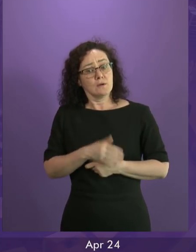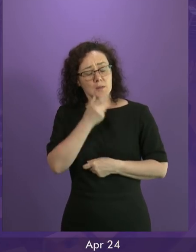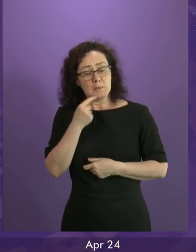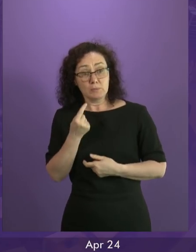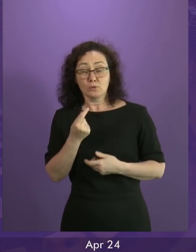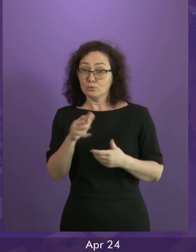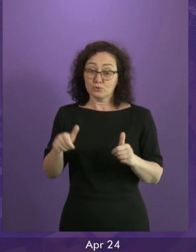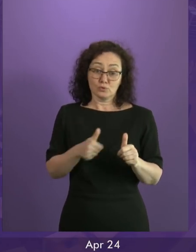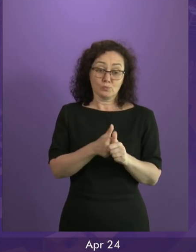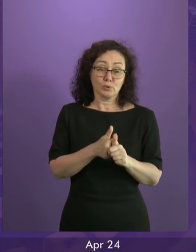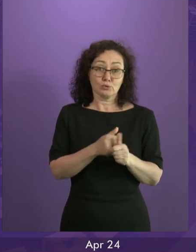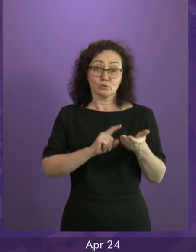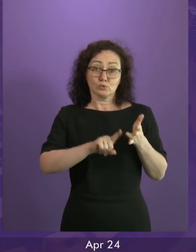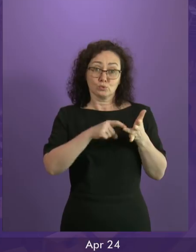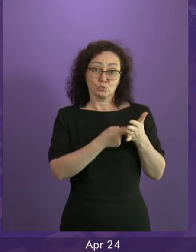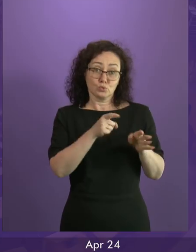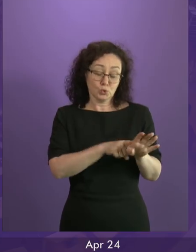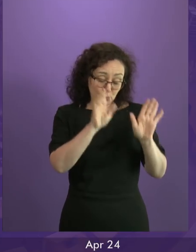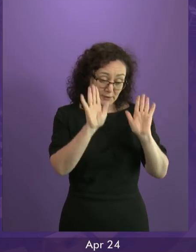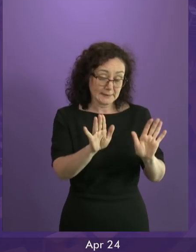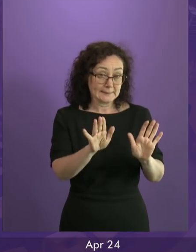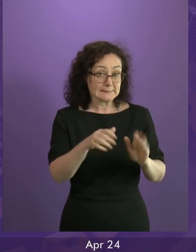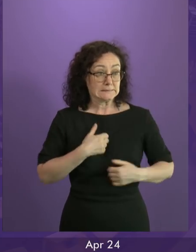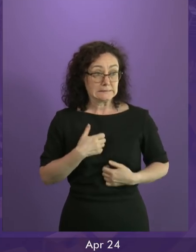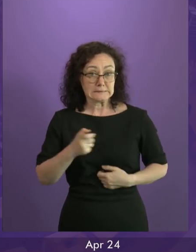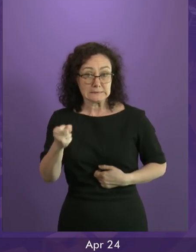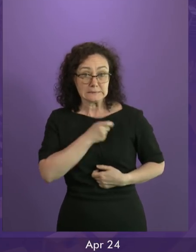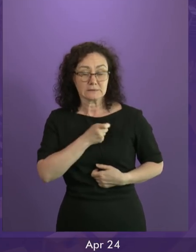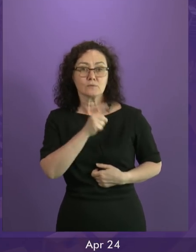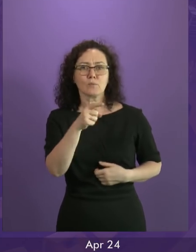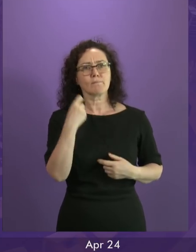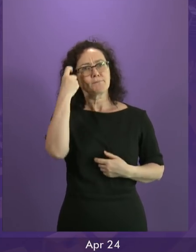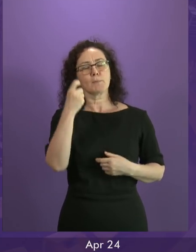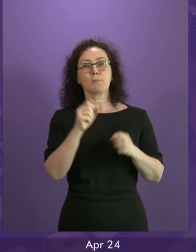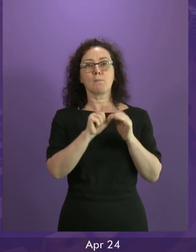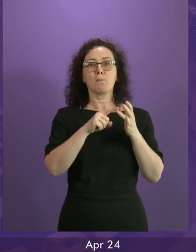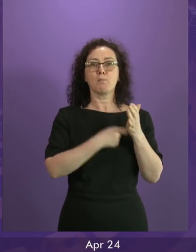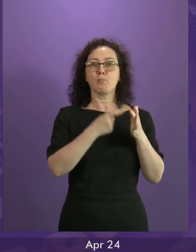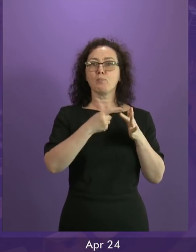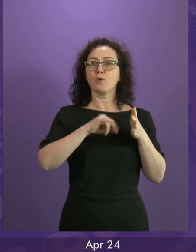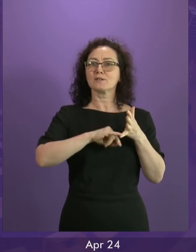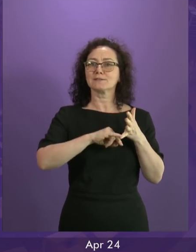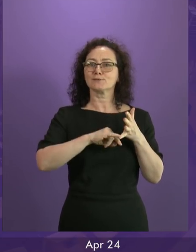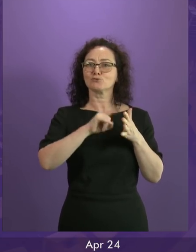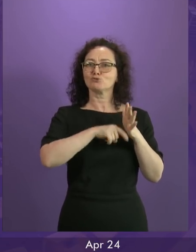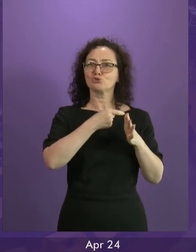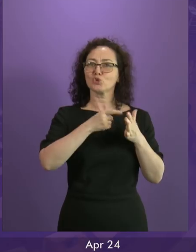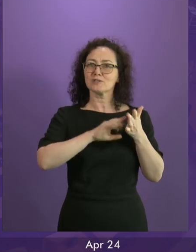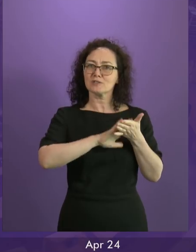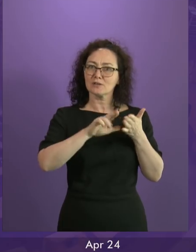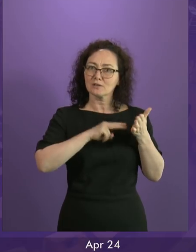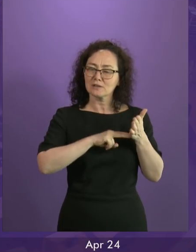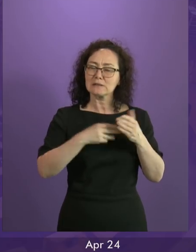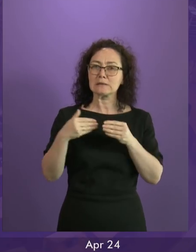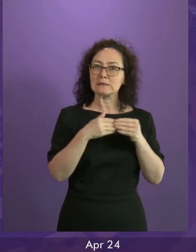Minister. Is this not another example of why it's essential that this parliament keeps Scotland's options open in the face of a clearly broken Westminster